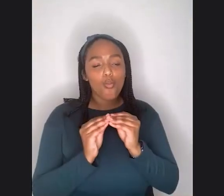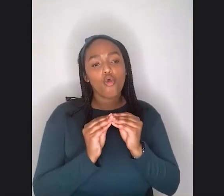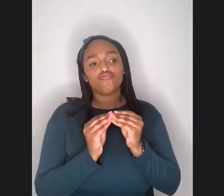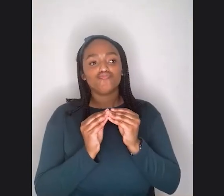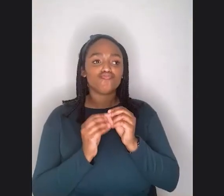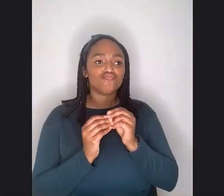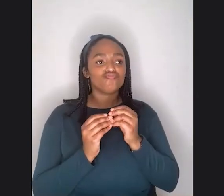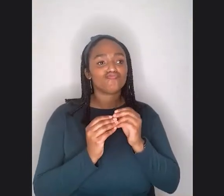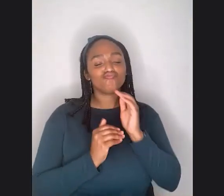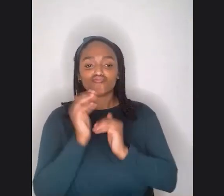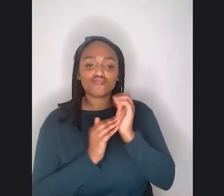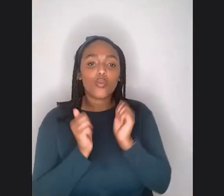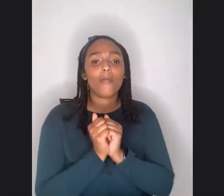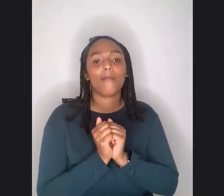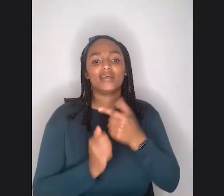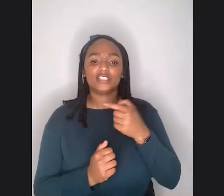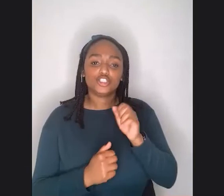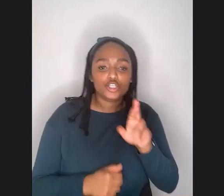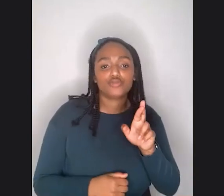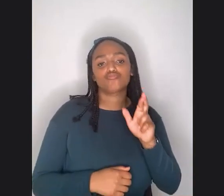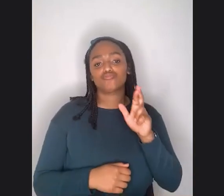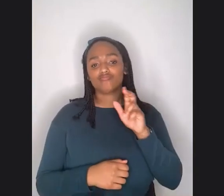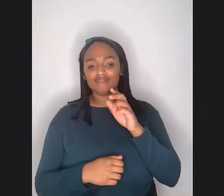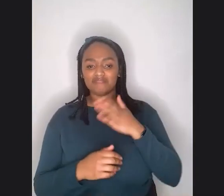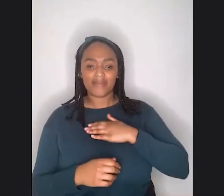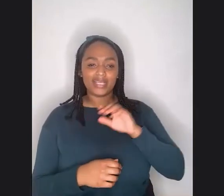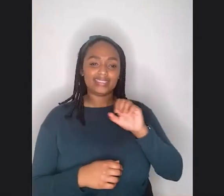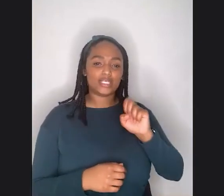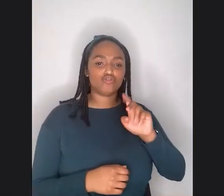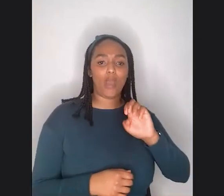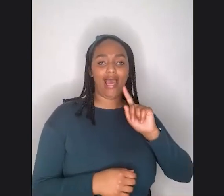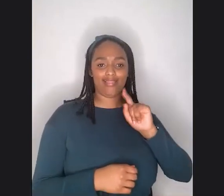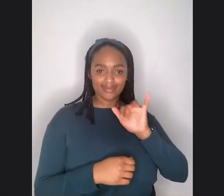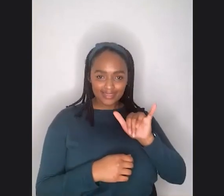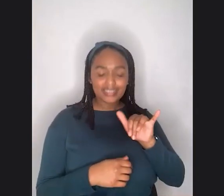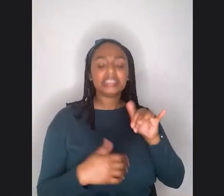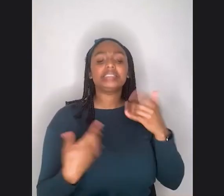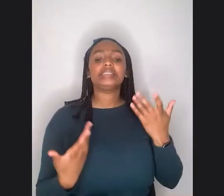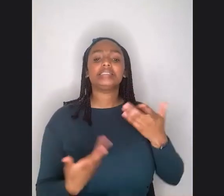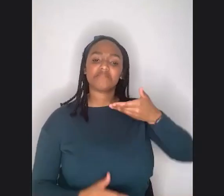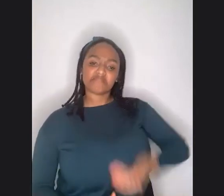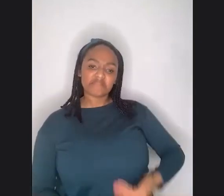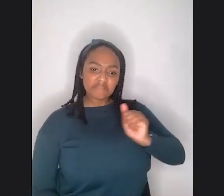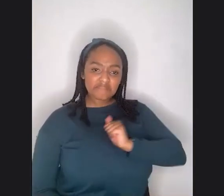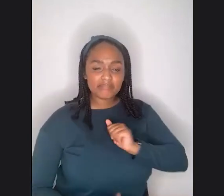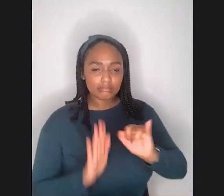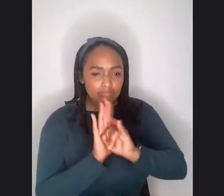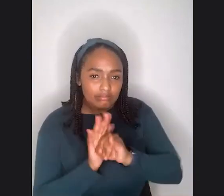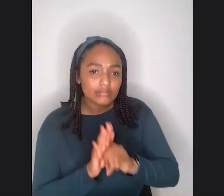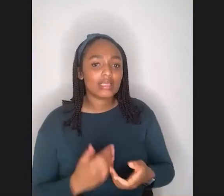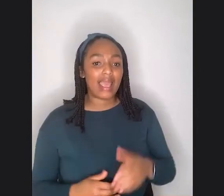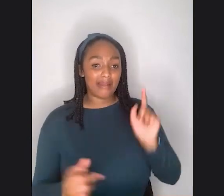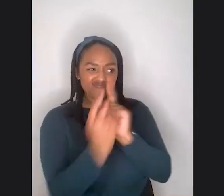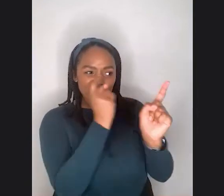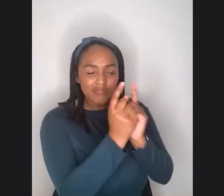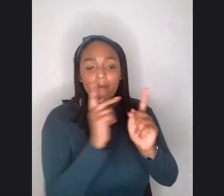sexuality and in general, you know, with my relationships with people and just made me more self-assured. And, um,